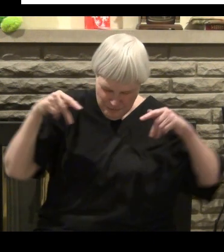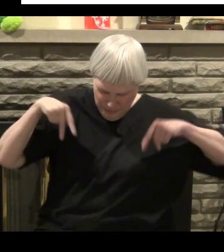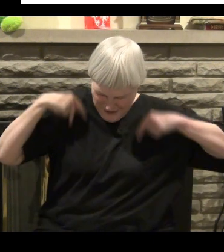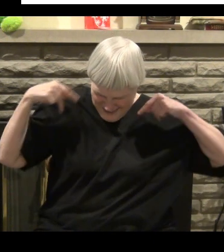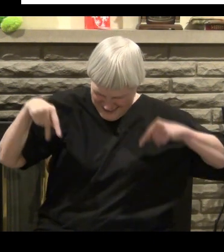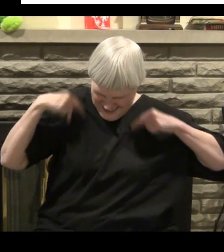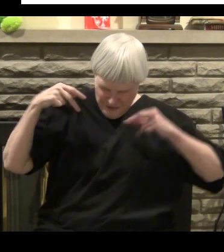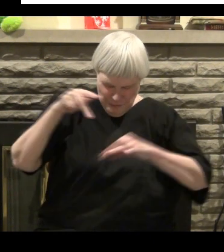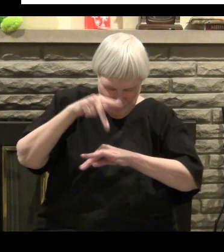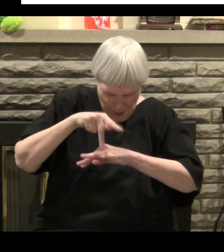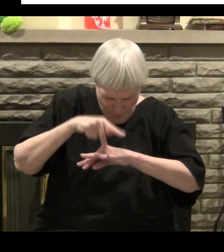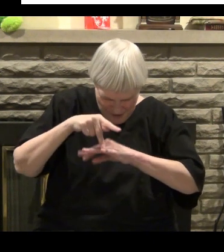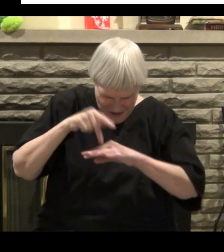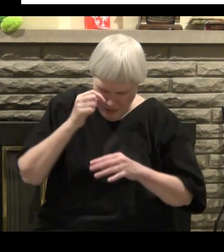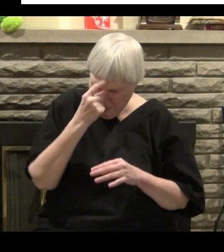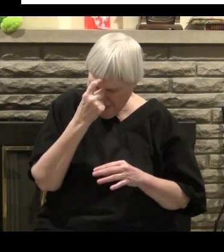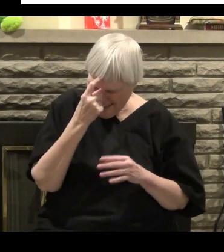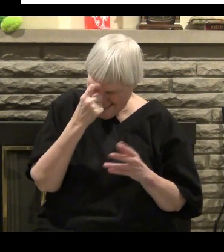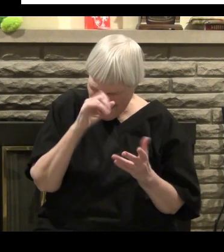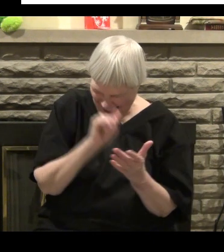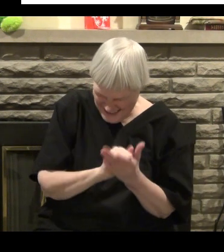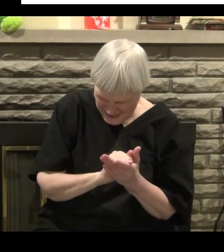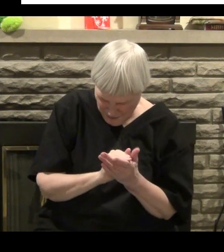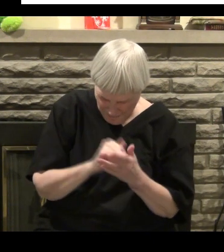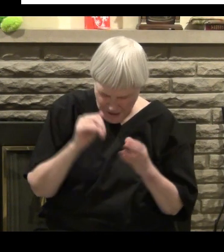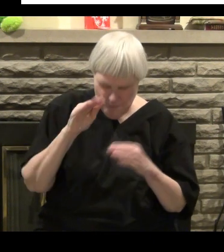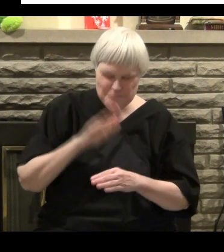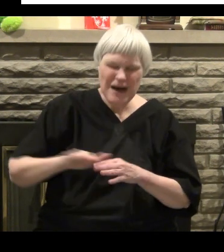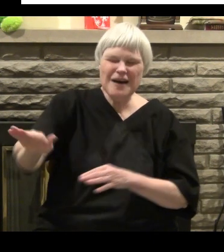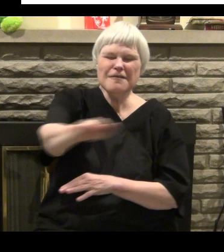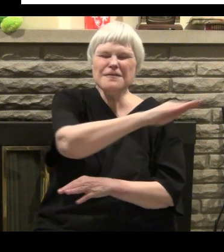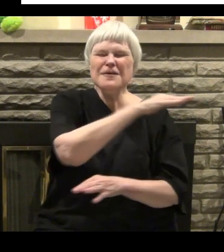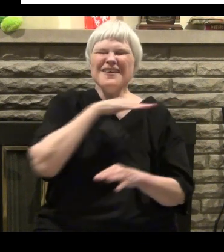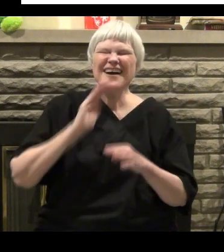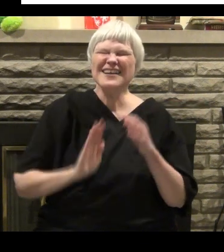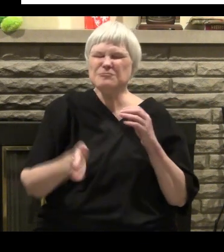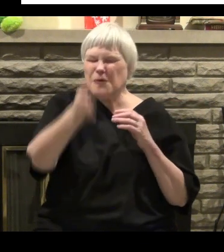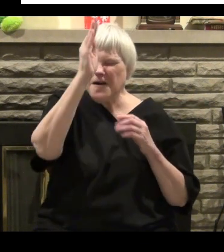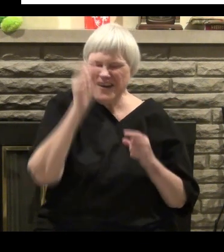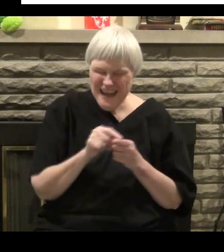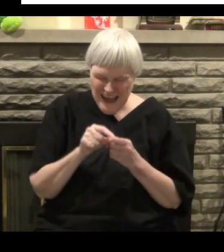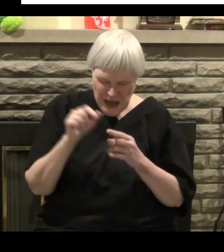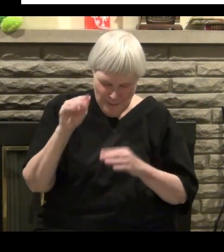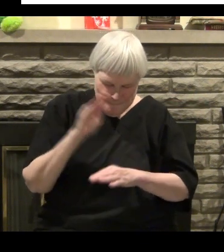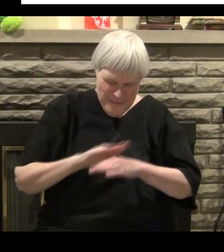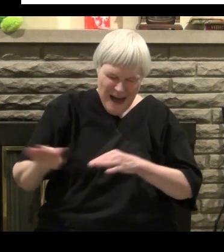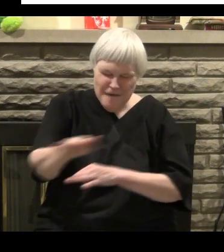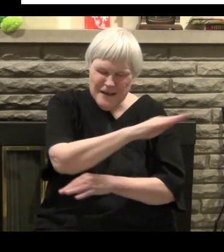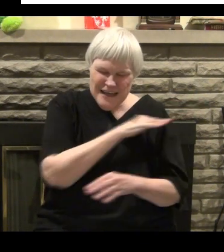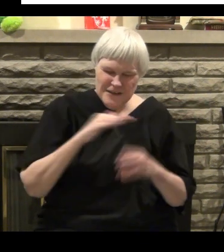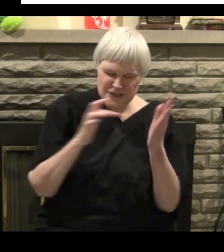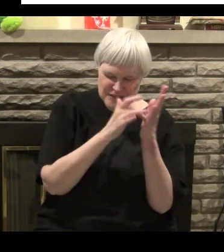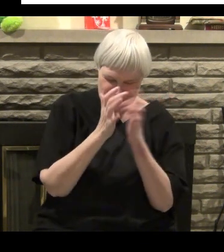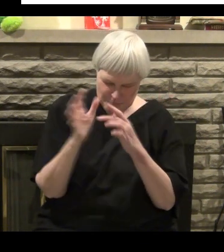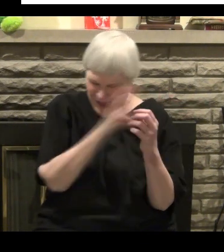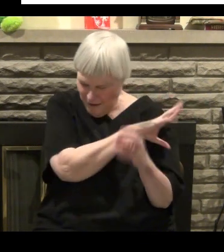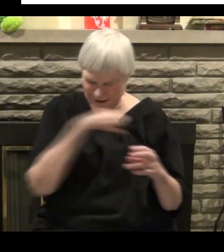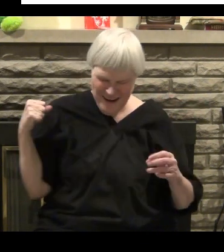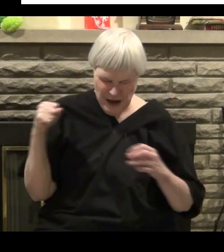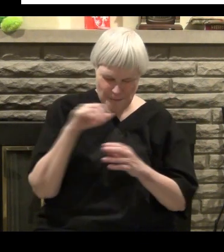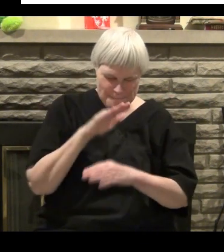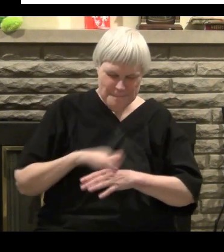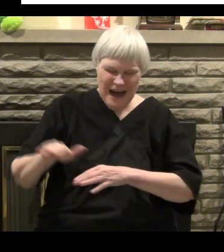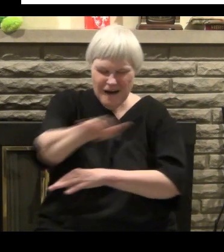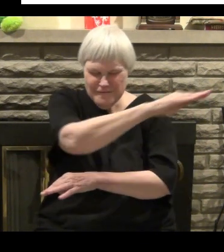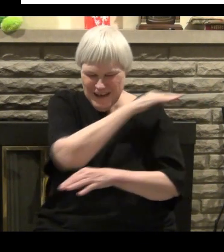It's evil. It's evil. I mean there's no other way of putting it. It's evil. It's a very well planned and thought out way of